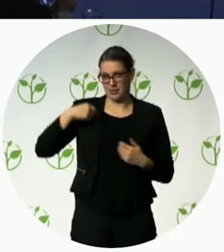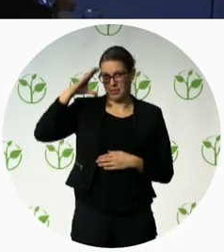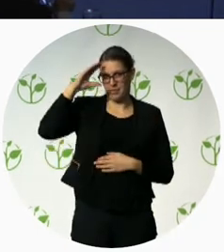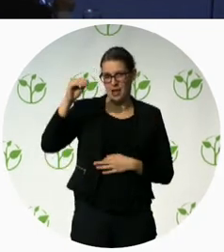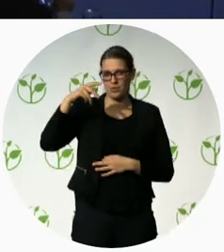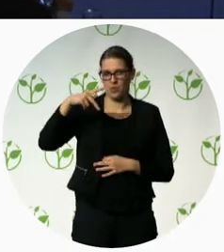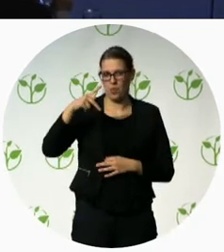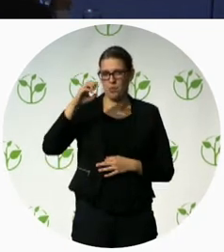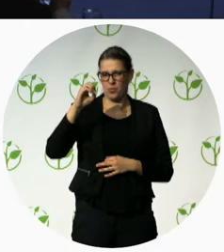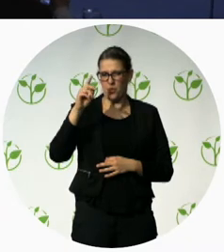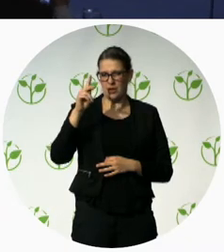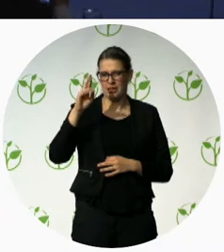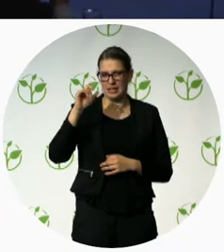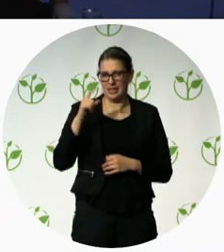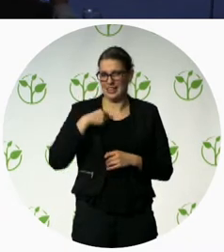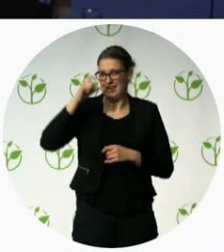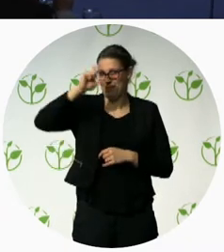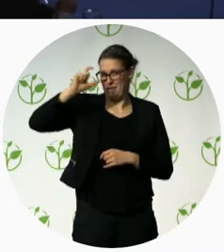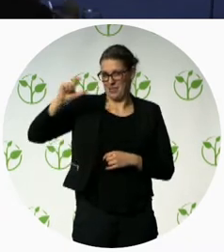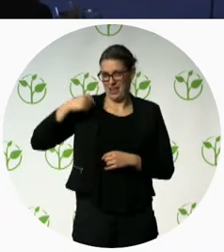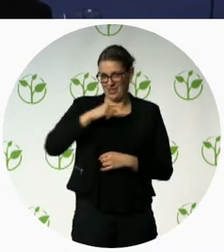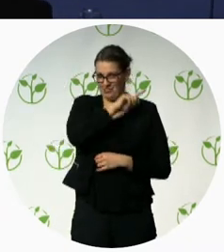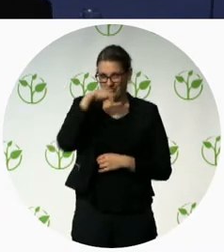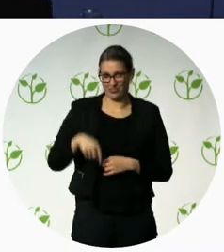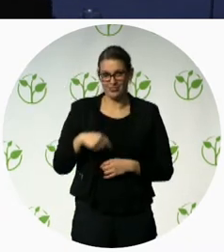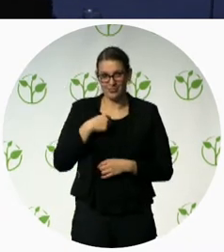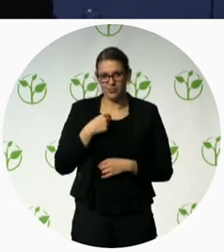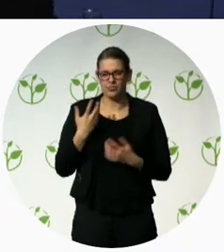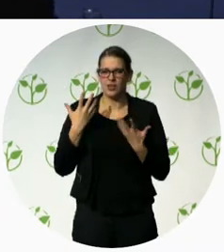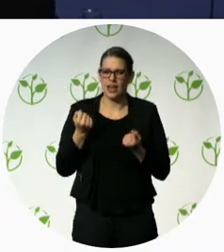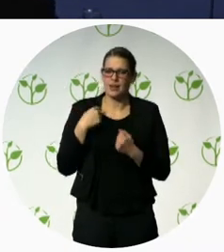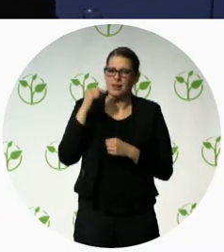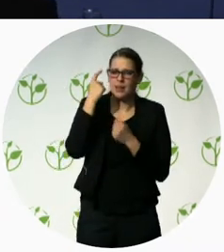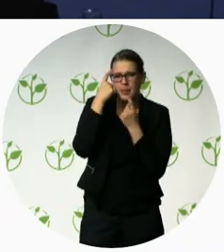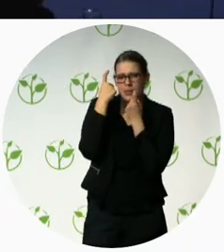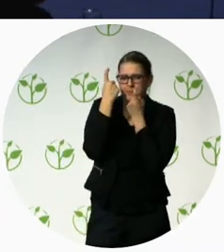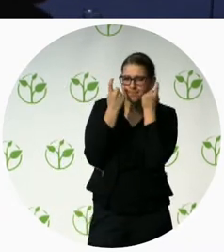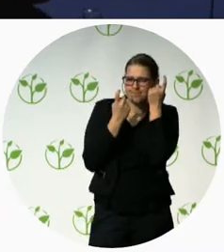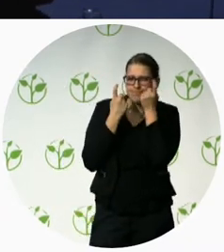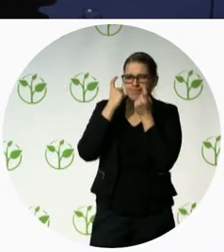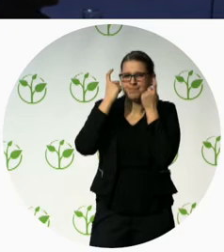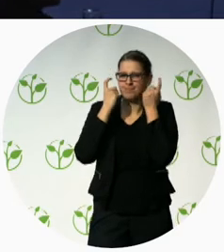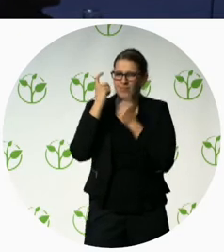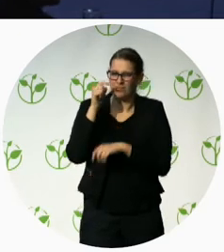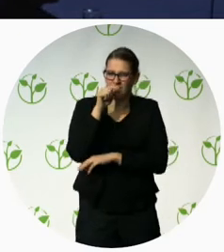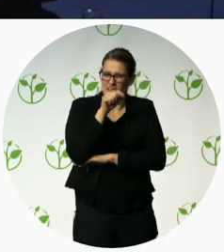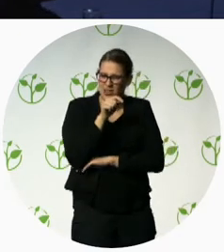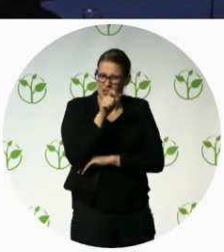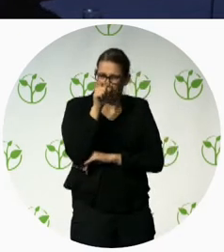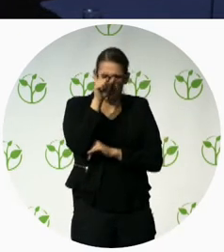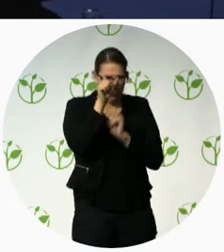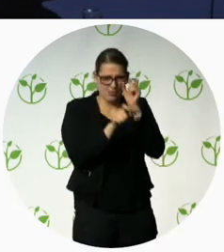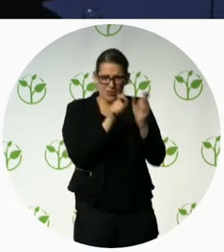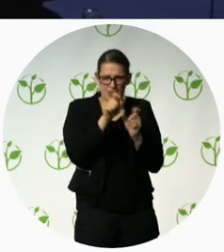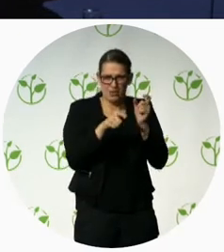how the people with intellectual disability in Israel getting adequate health